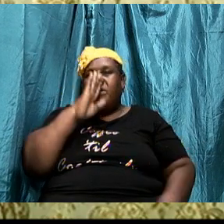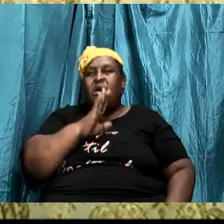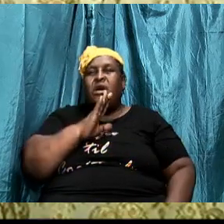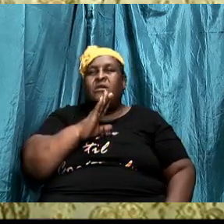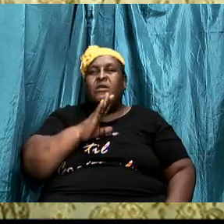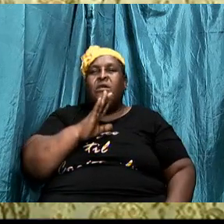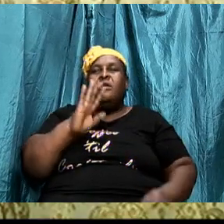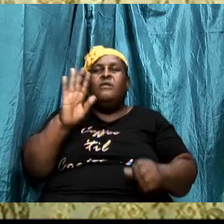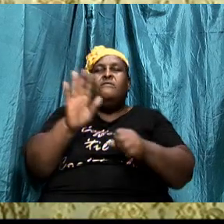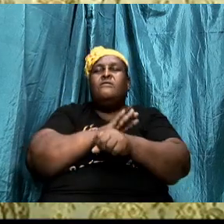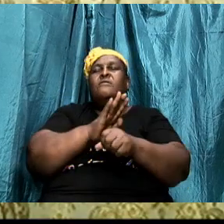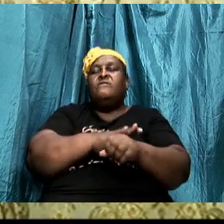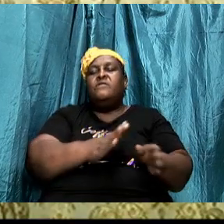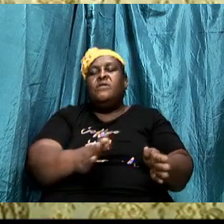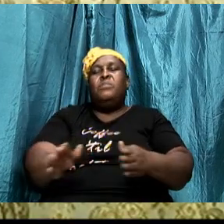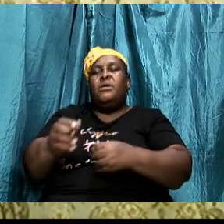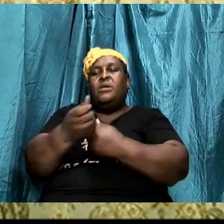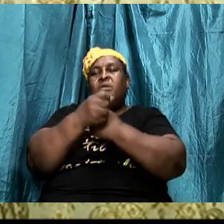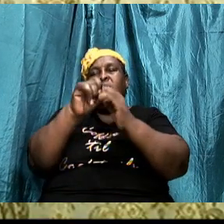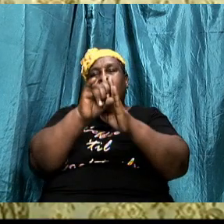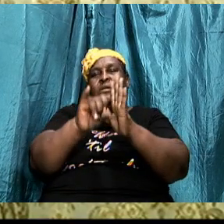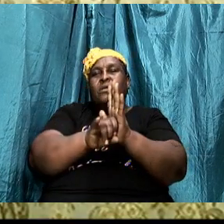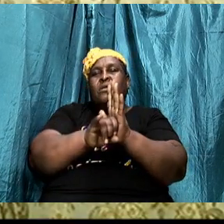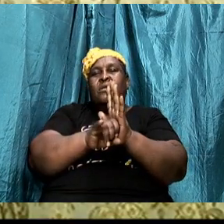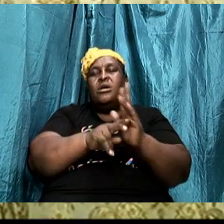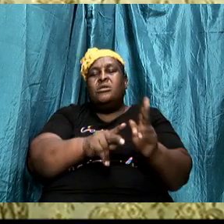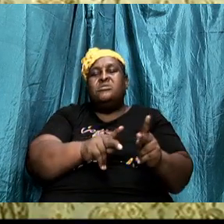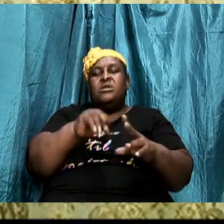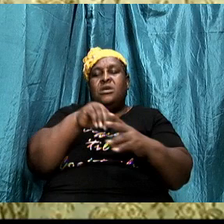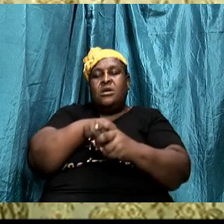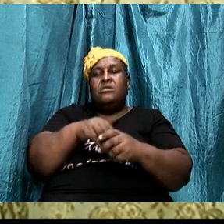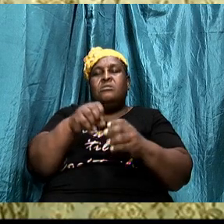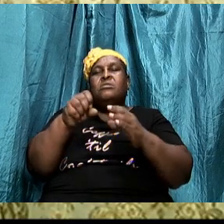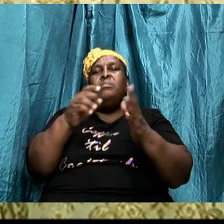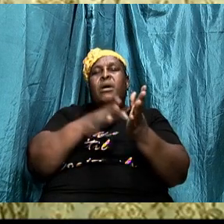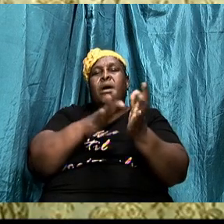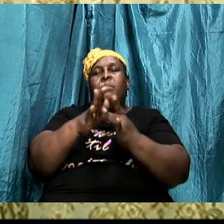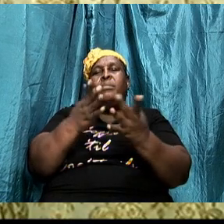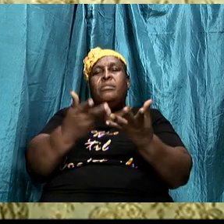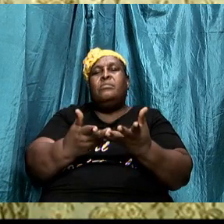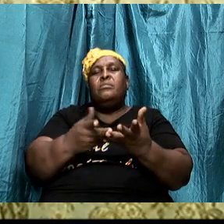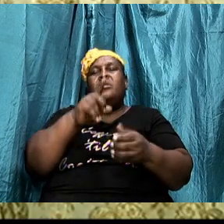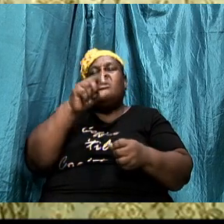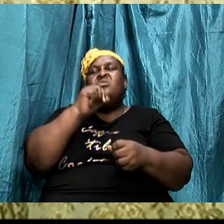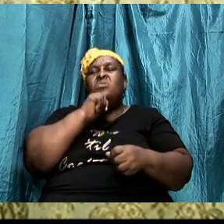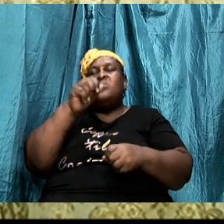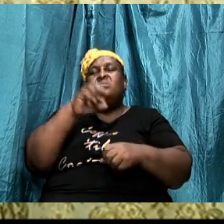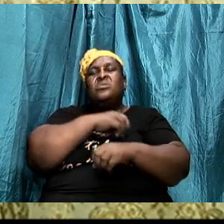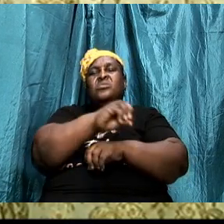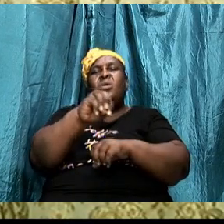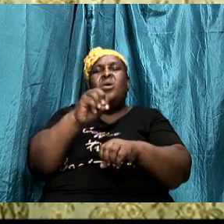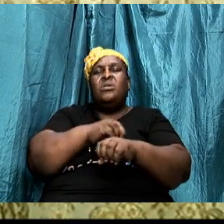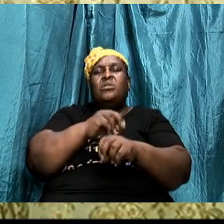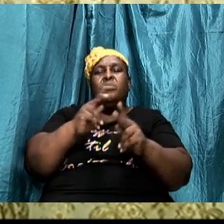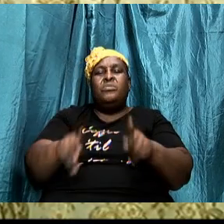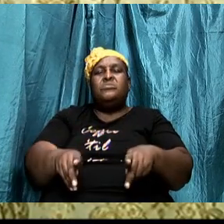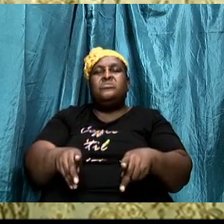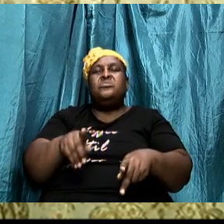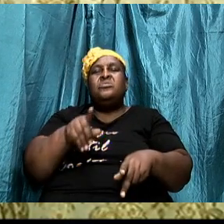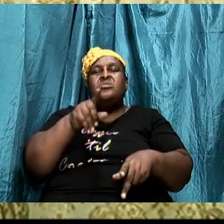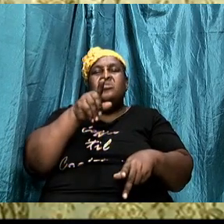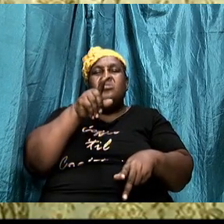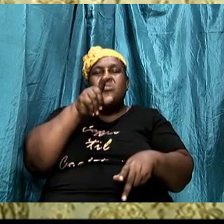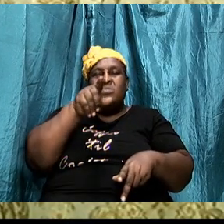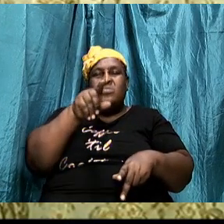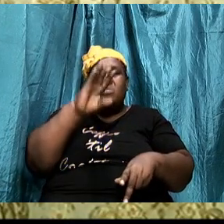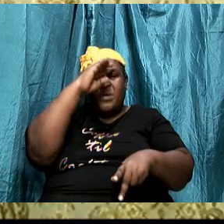fulfilling the plan of salvation as is laid out in the scripture you are not an ordinary person you are an hear